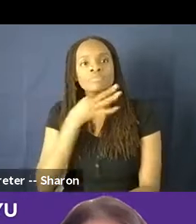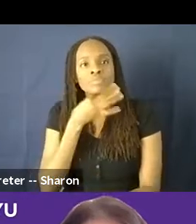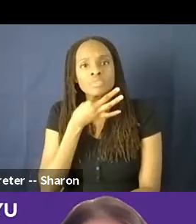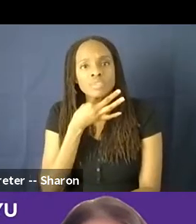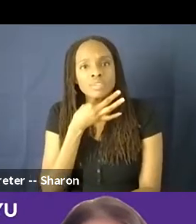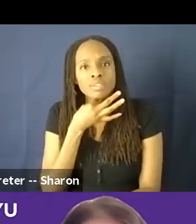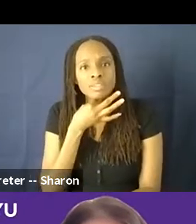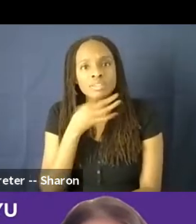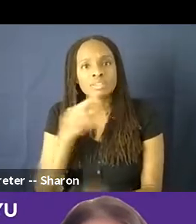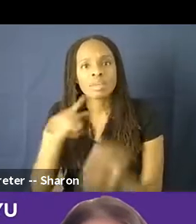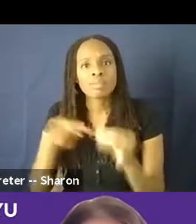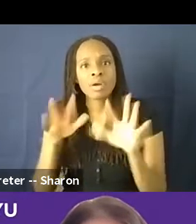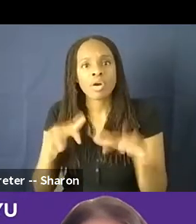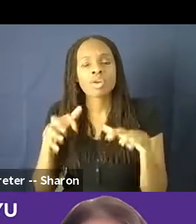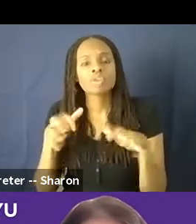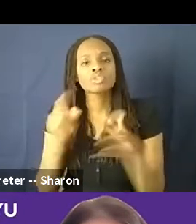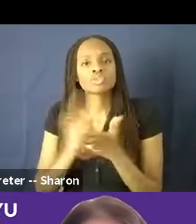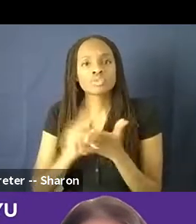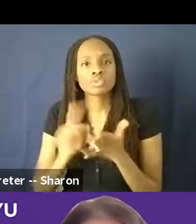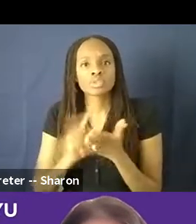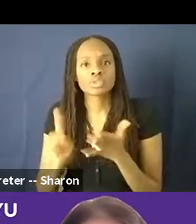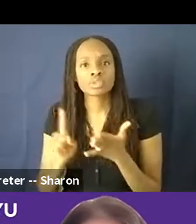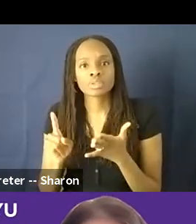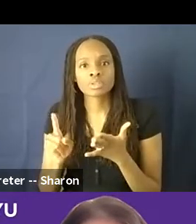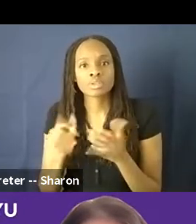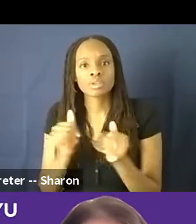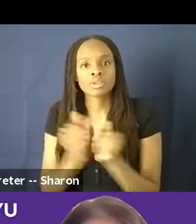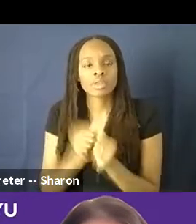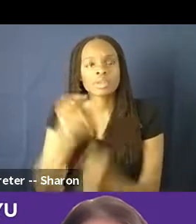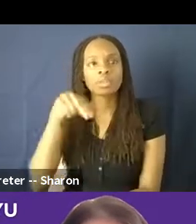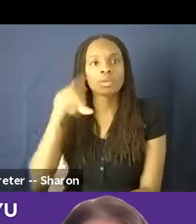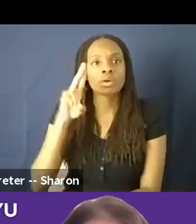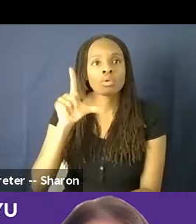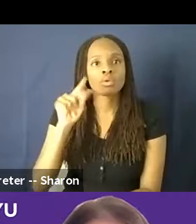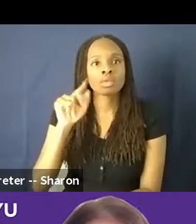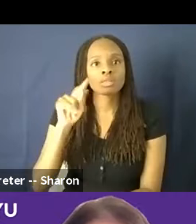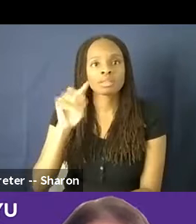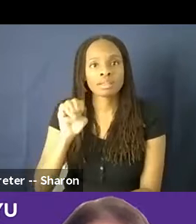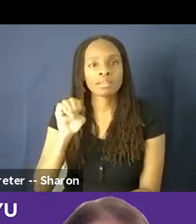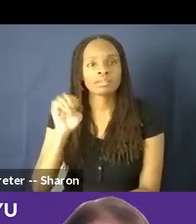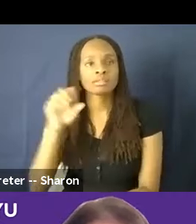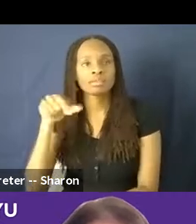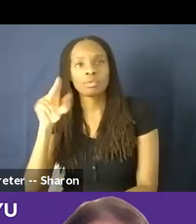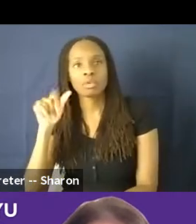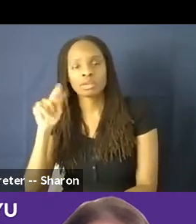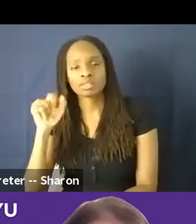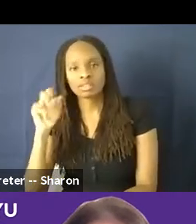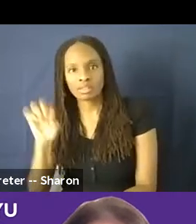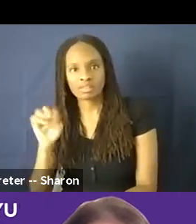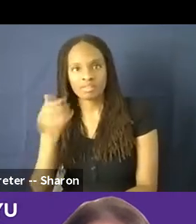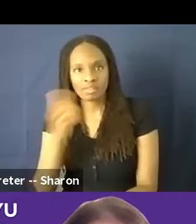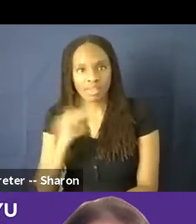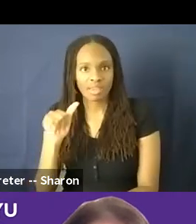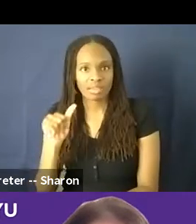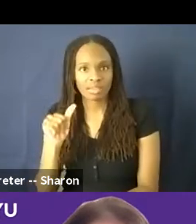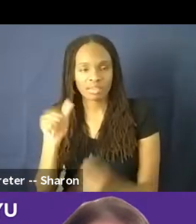audiences research, either quantitative or qualitative, and if you have any insights into how audiences respond to representation or